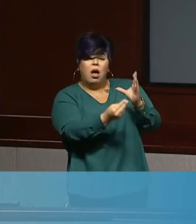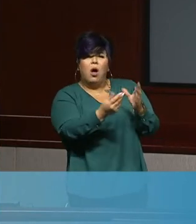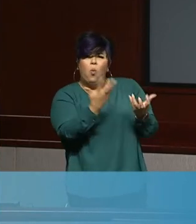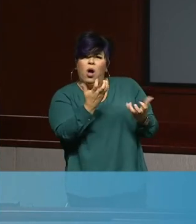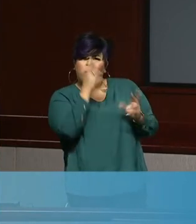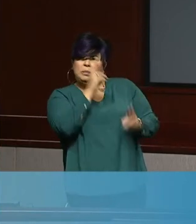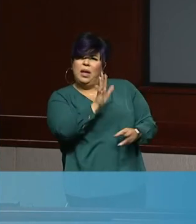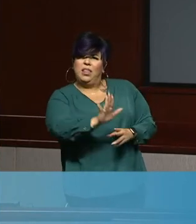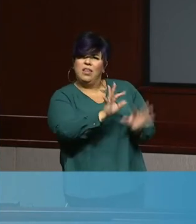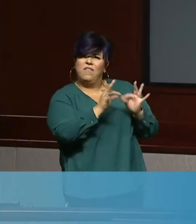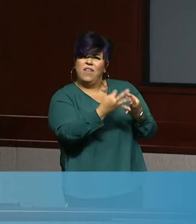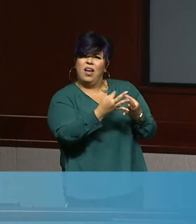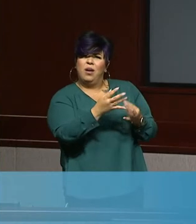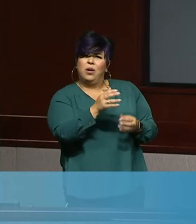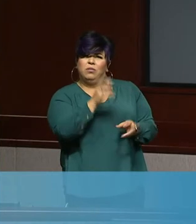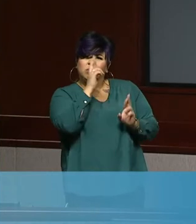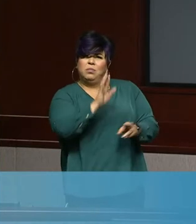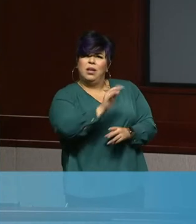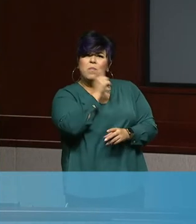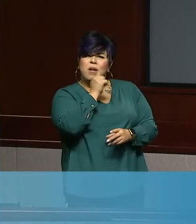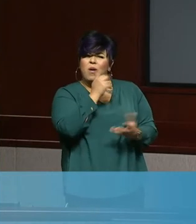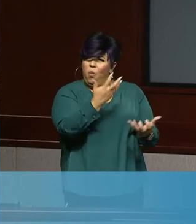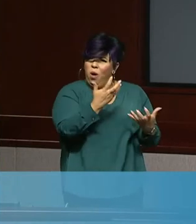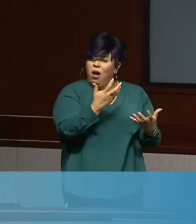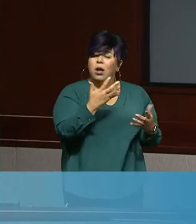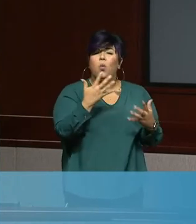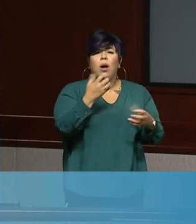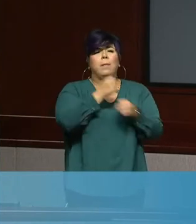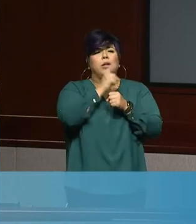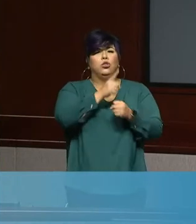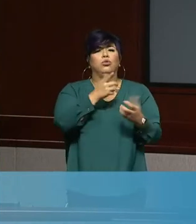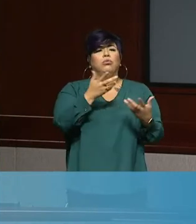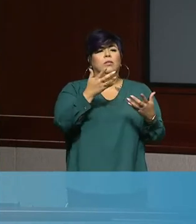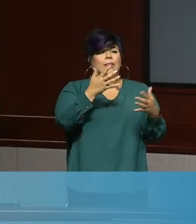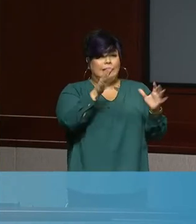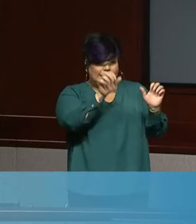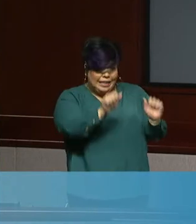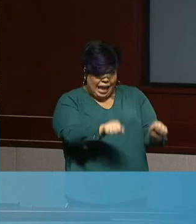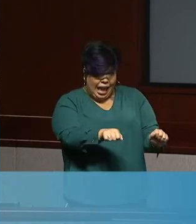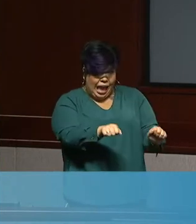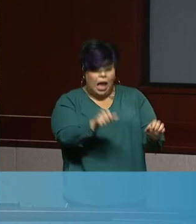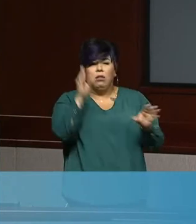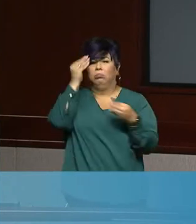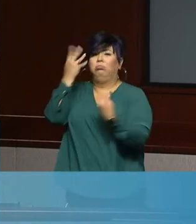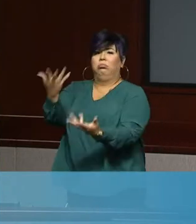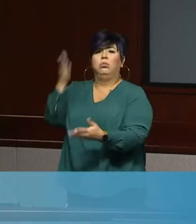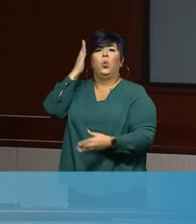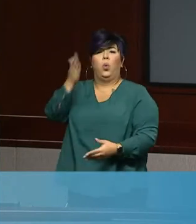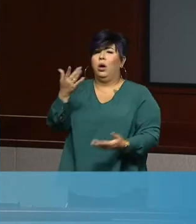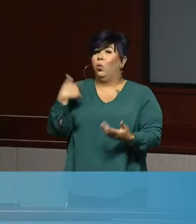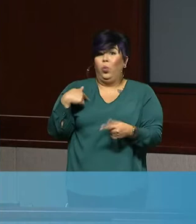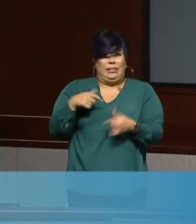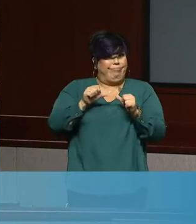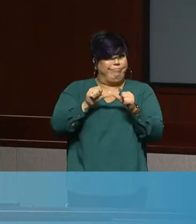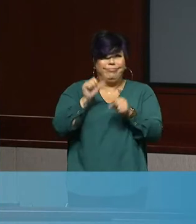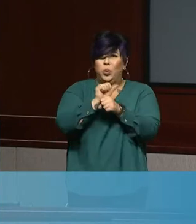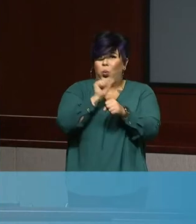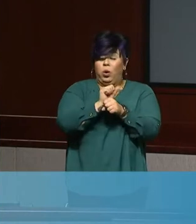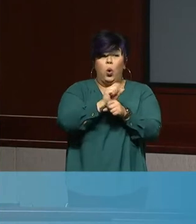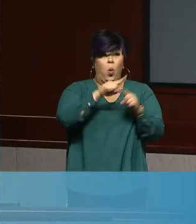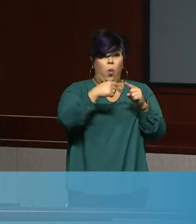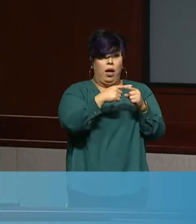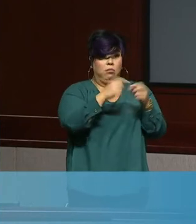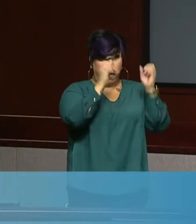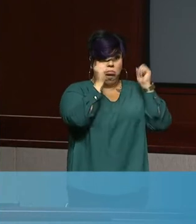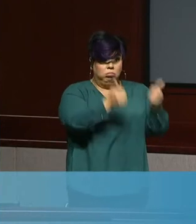family members of those people, and that we can get good information out to you as soon as possible. We continue to work on it. As soon as it's available,